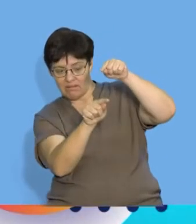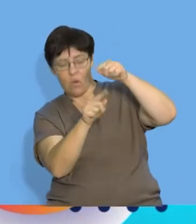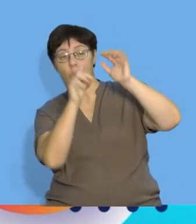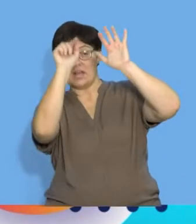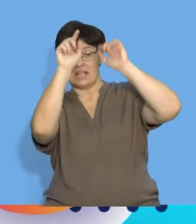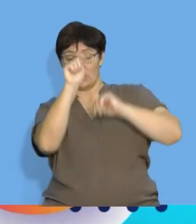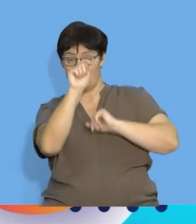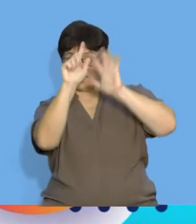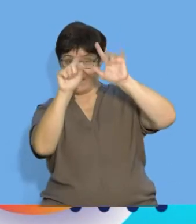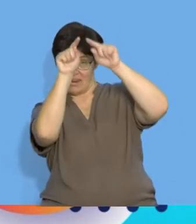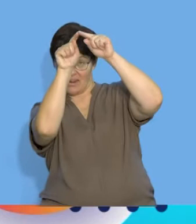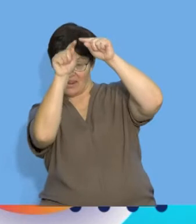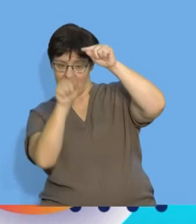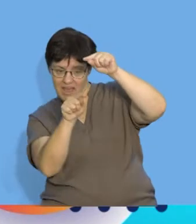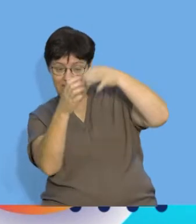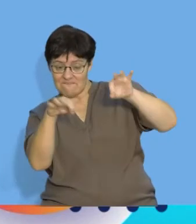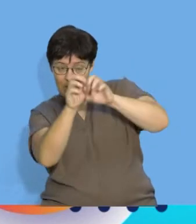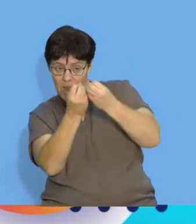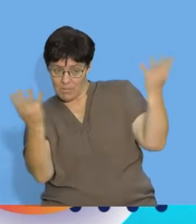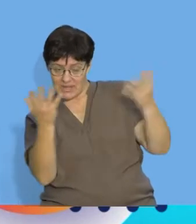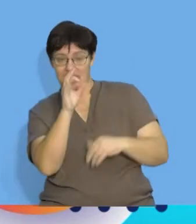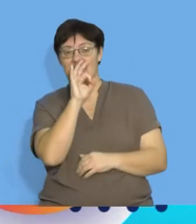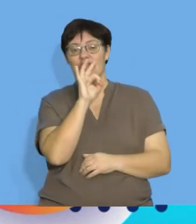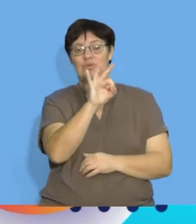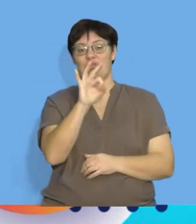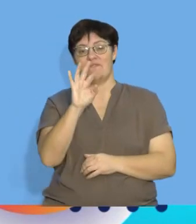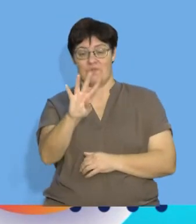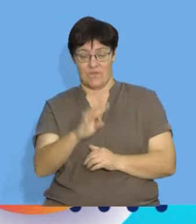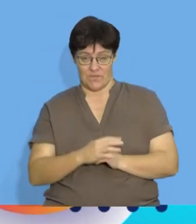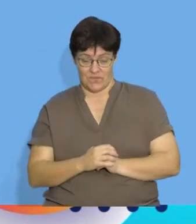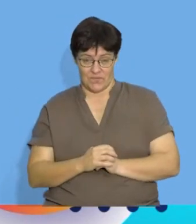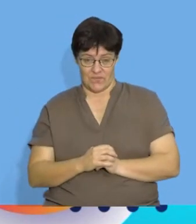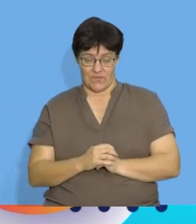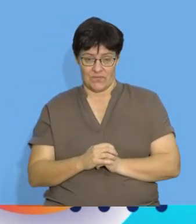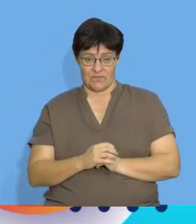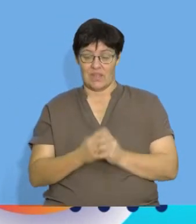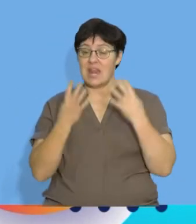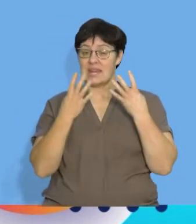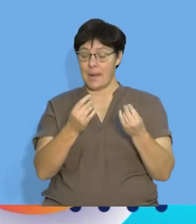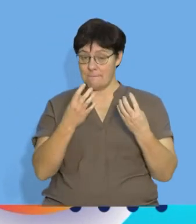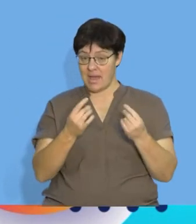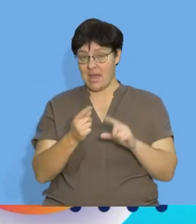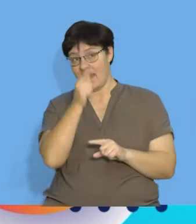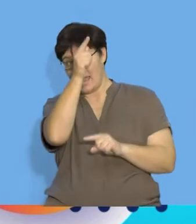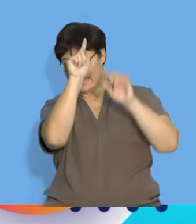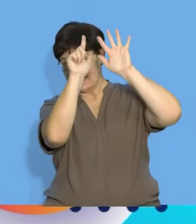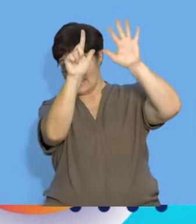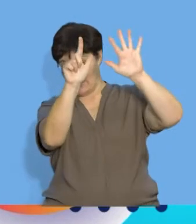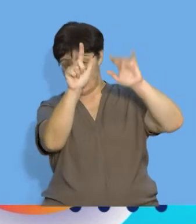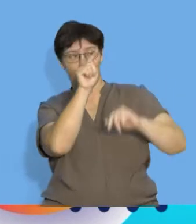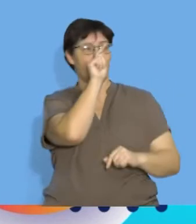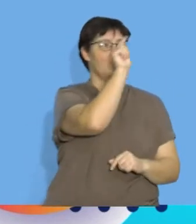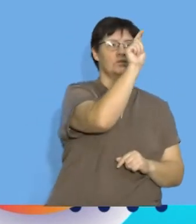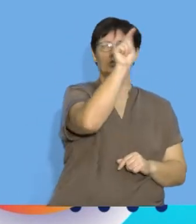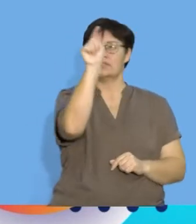term has an actual value of 334. The term number is 7 because it's